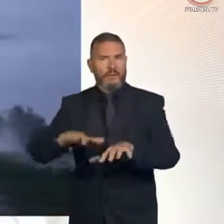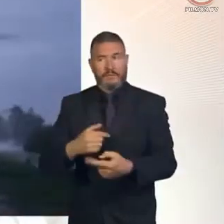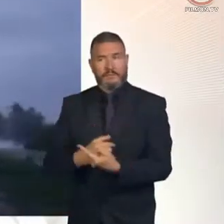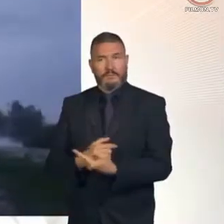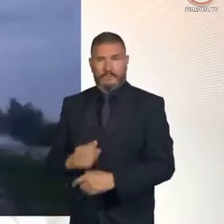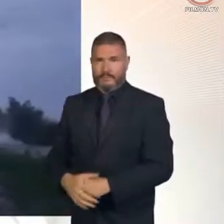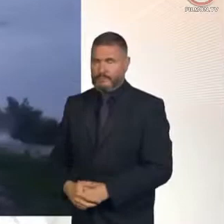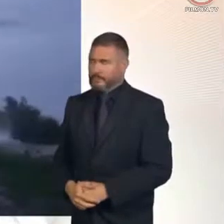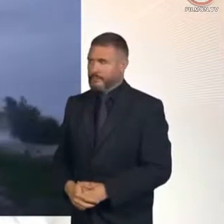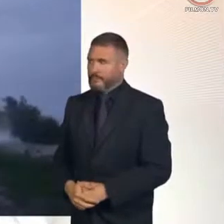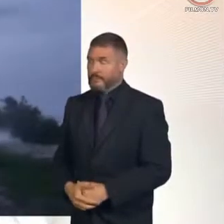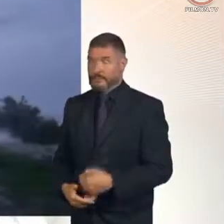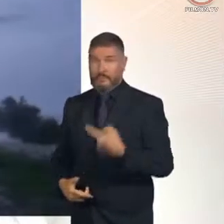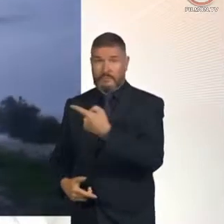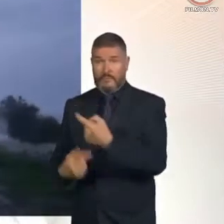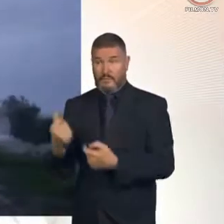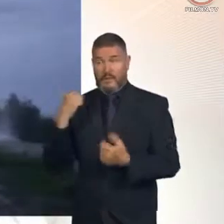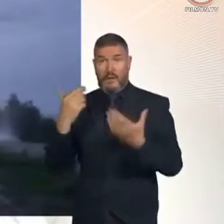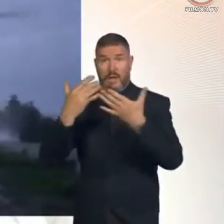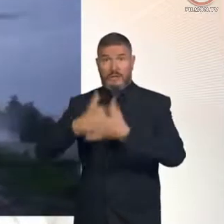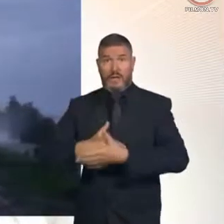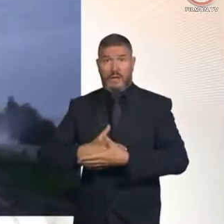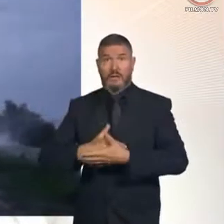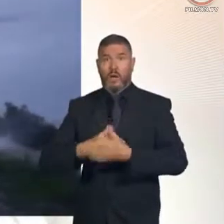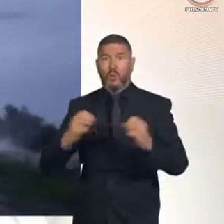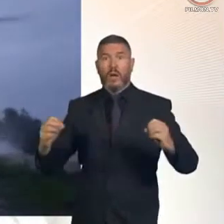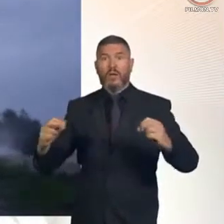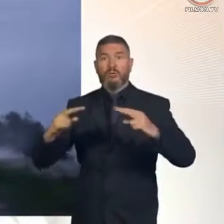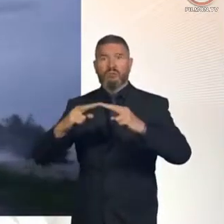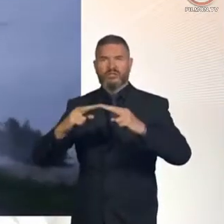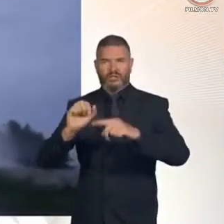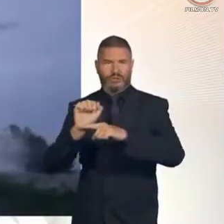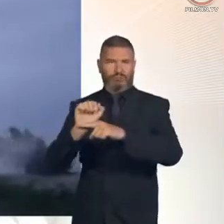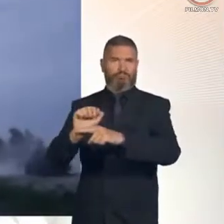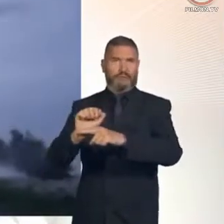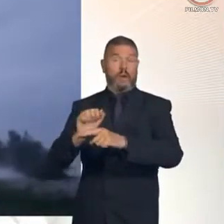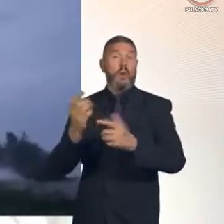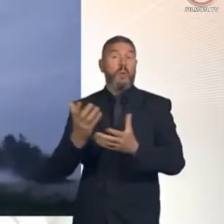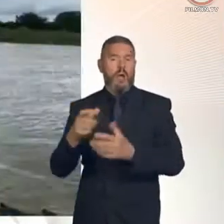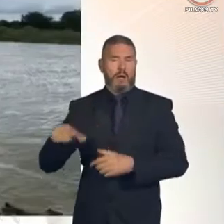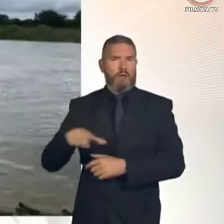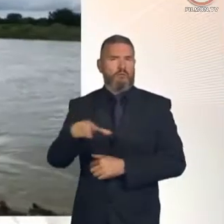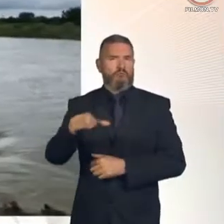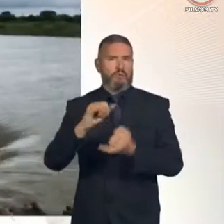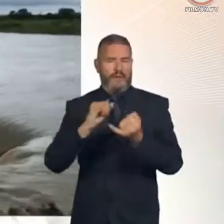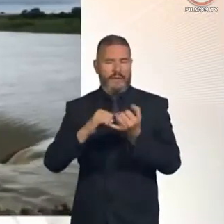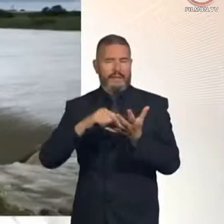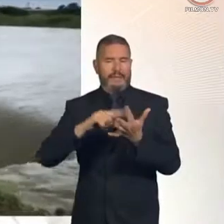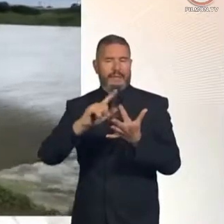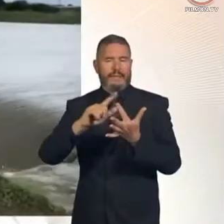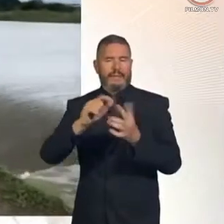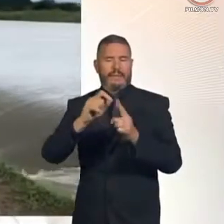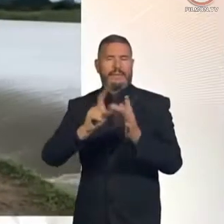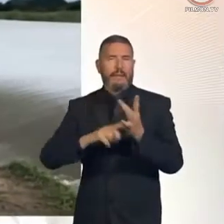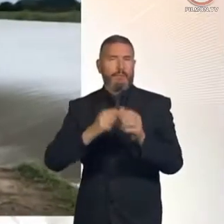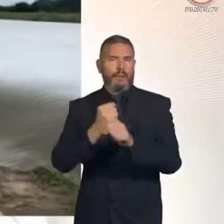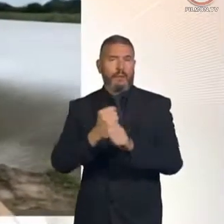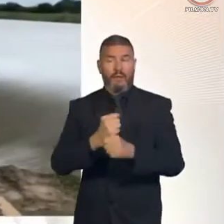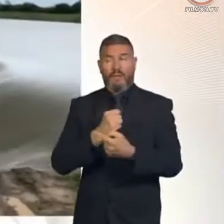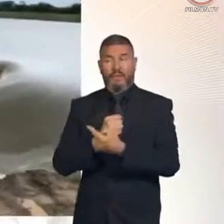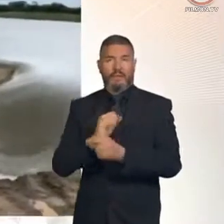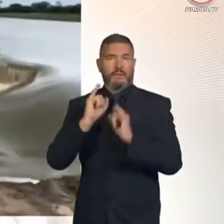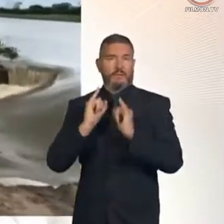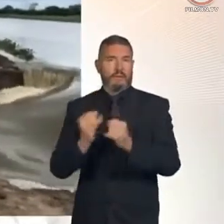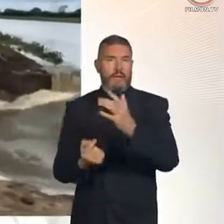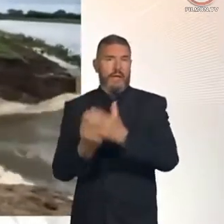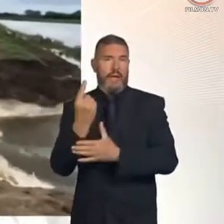The RAF has spent the night trying to repair a breach in flood defences on the river Steeping, which has caused severe flooding in Wayne Fleet